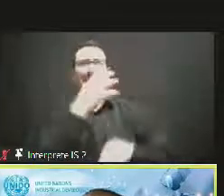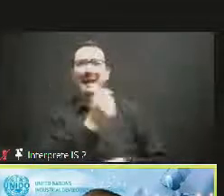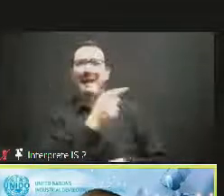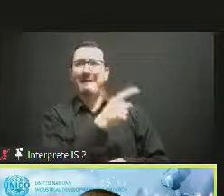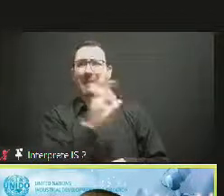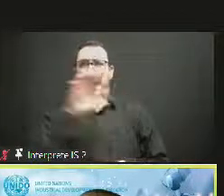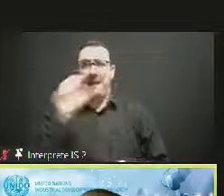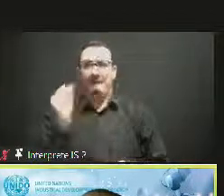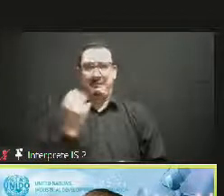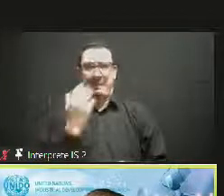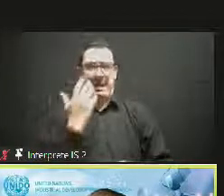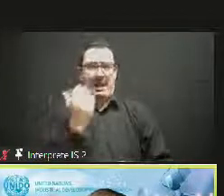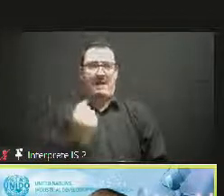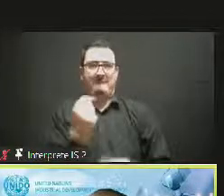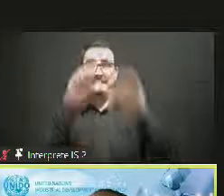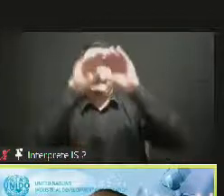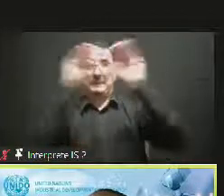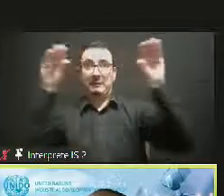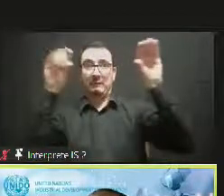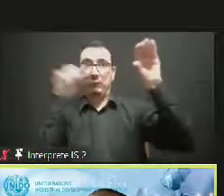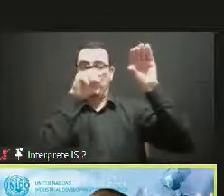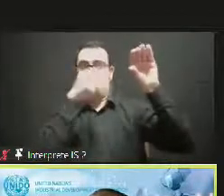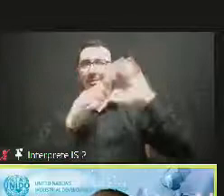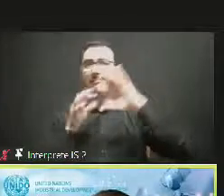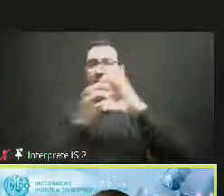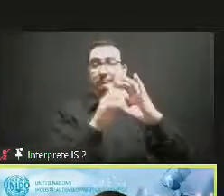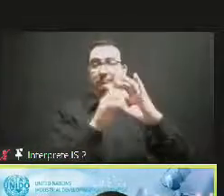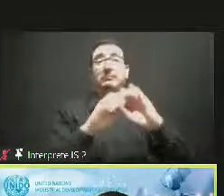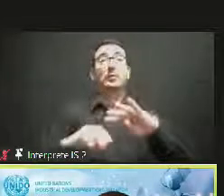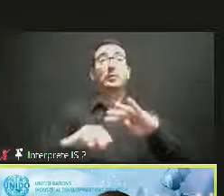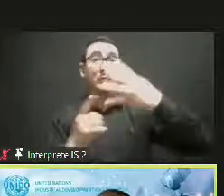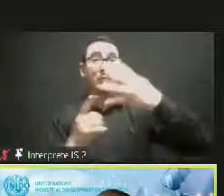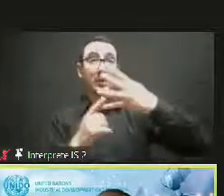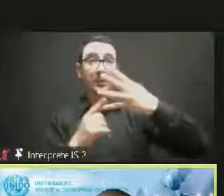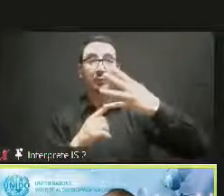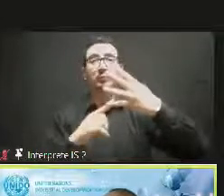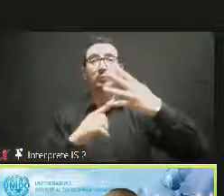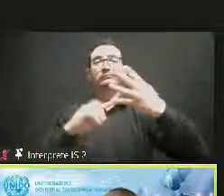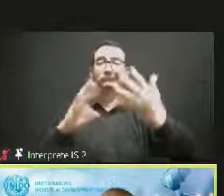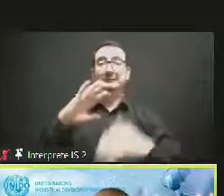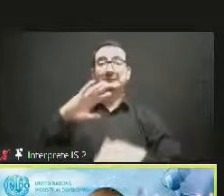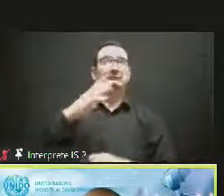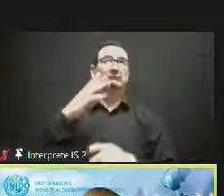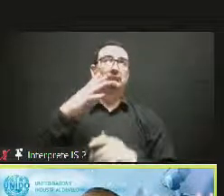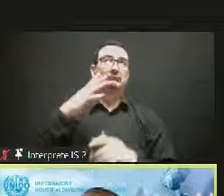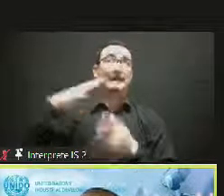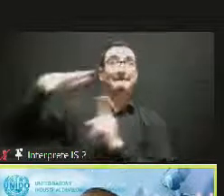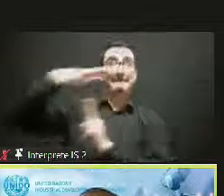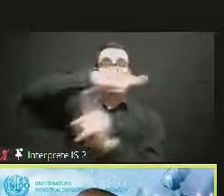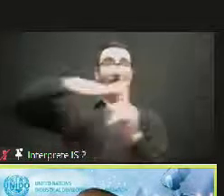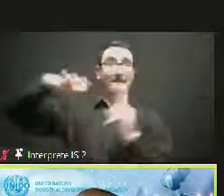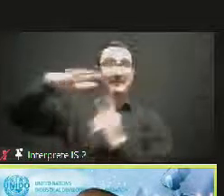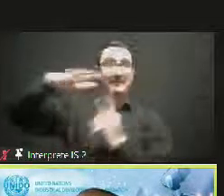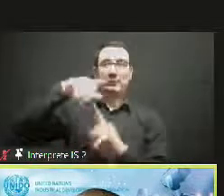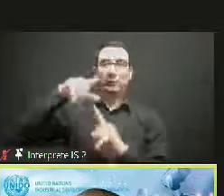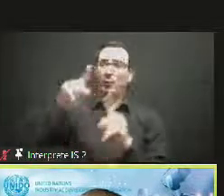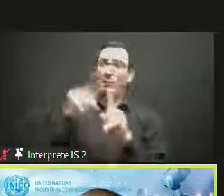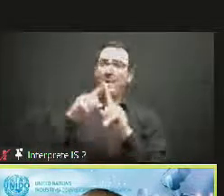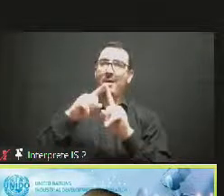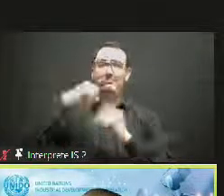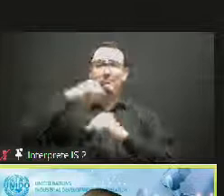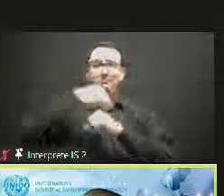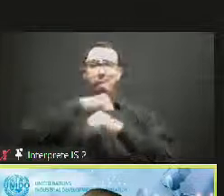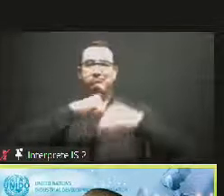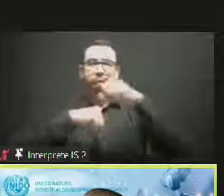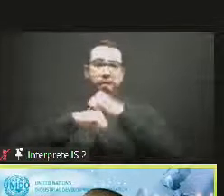infrastructure. As I mentioned, standards can also play an important role. Then I just wanted to add